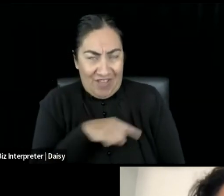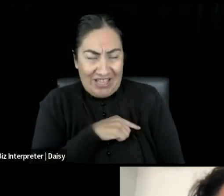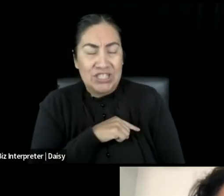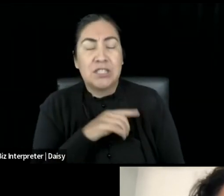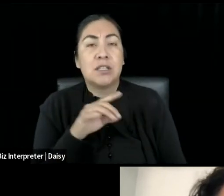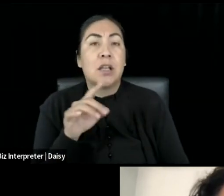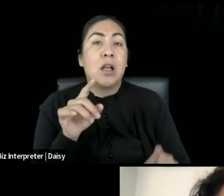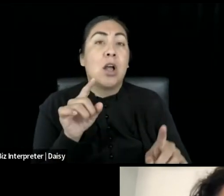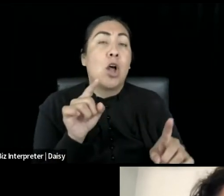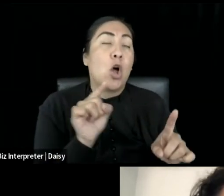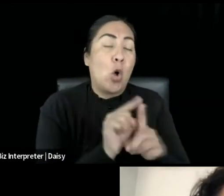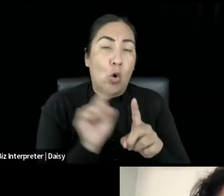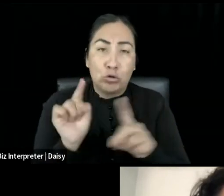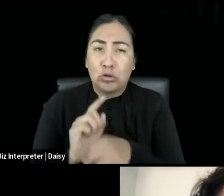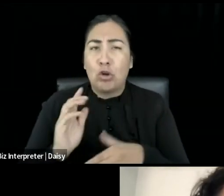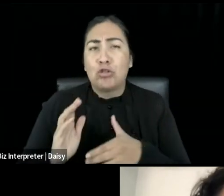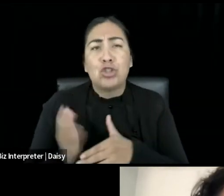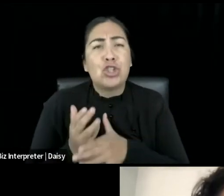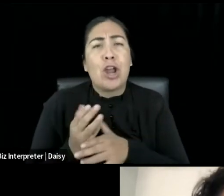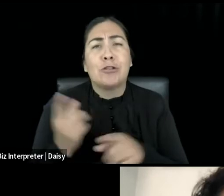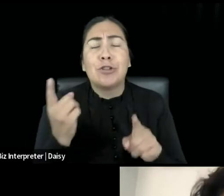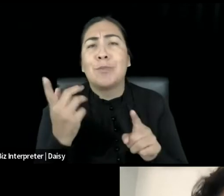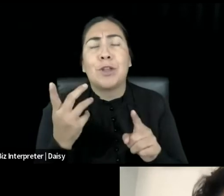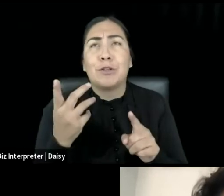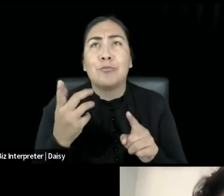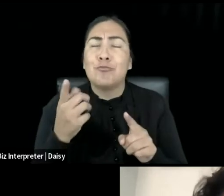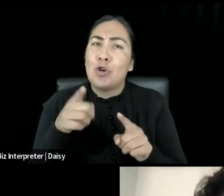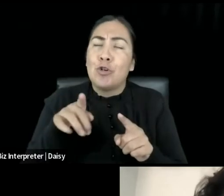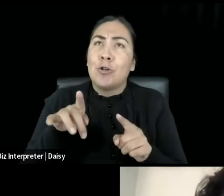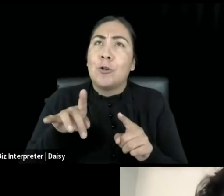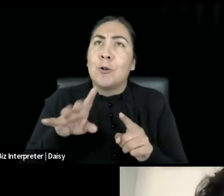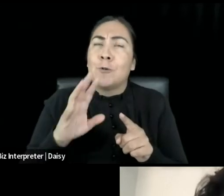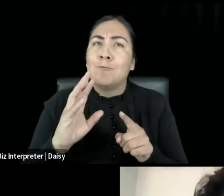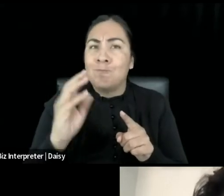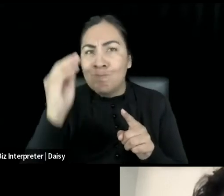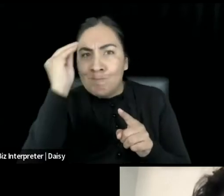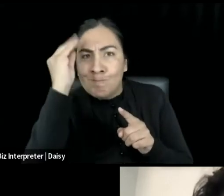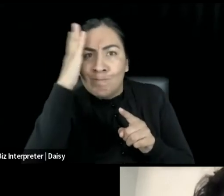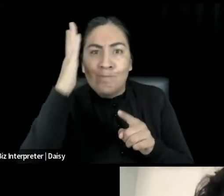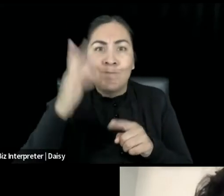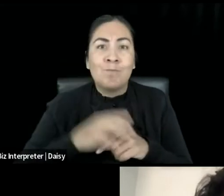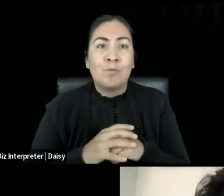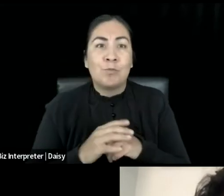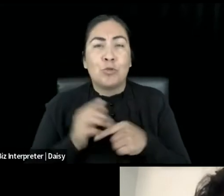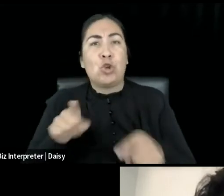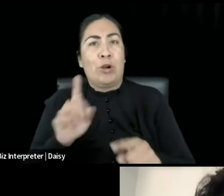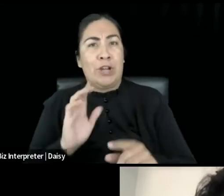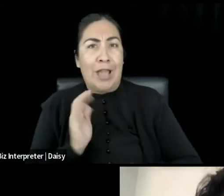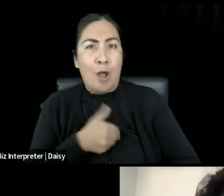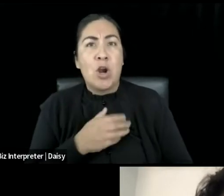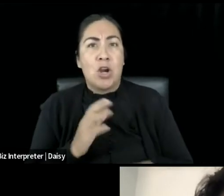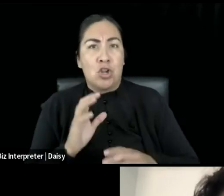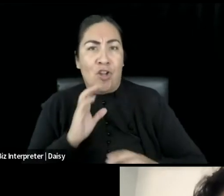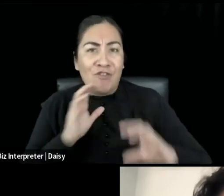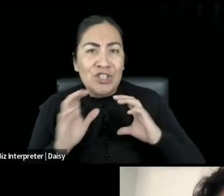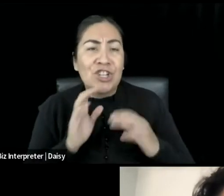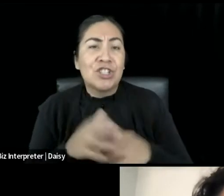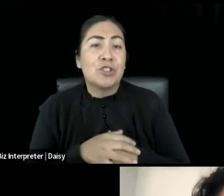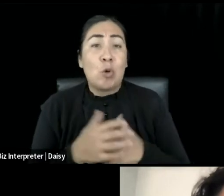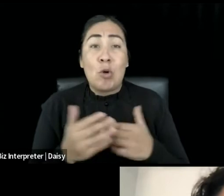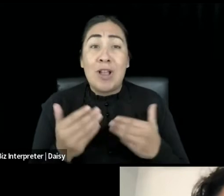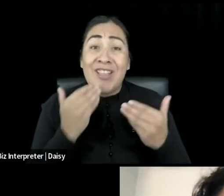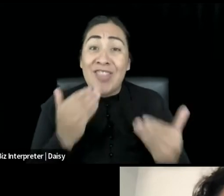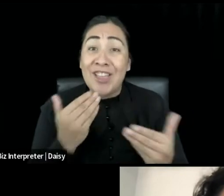any takeaways that you have during our conversation or questions. Thank you. And I would love for you to invite you to self